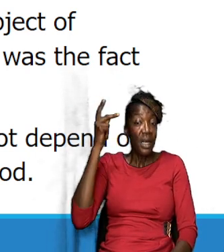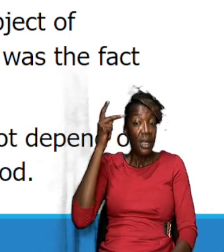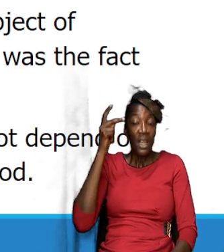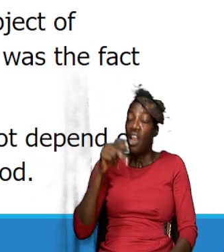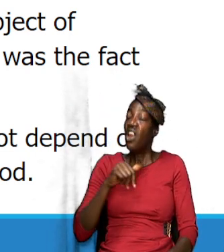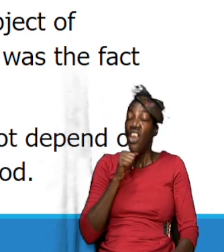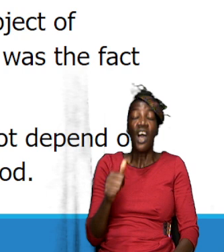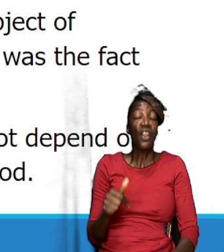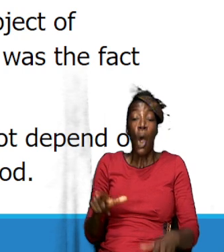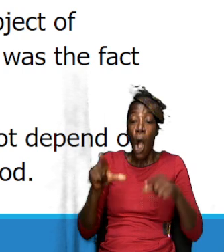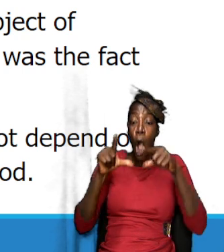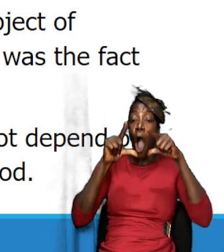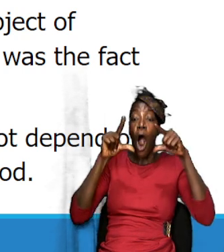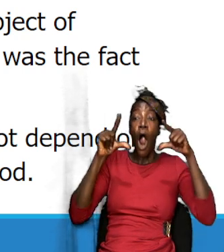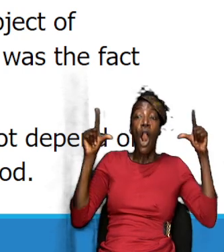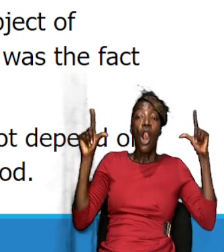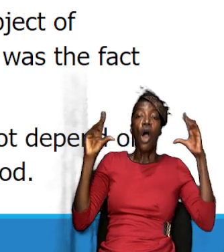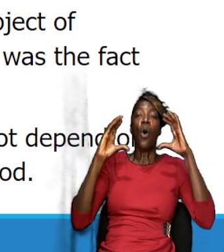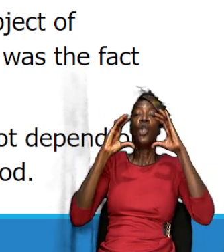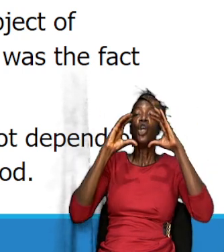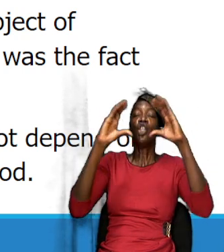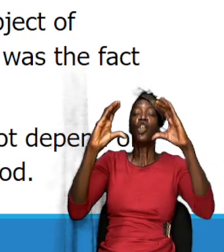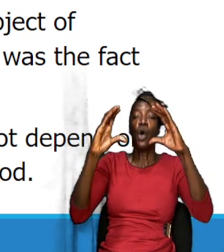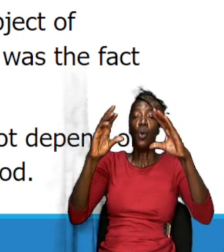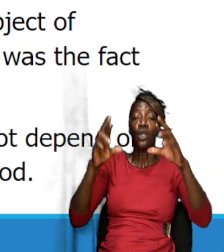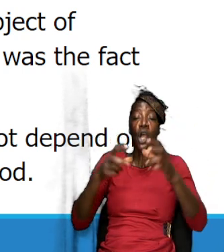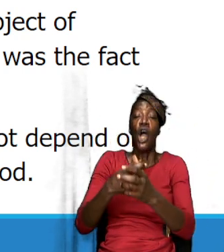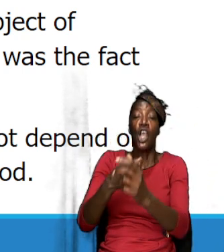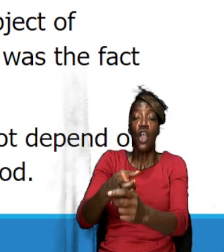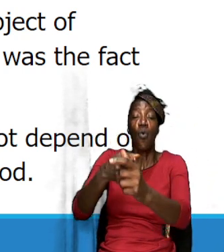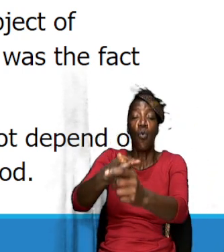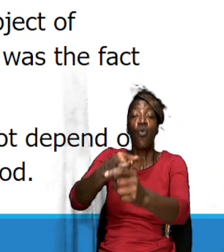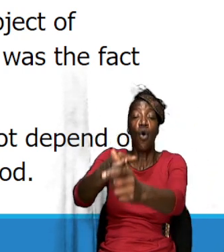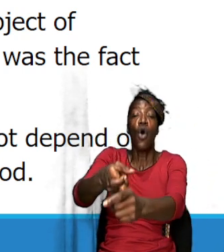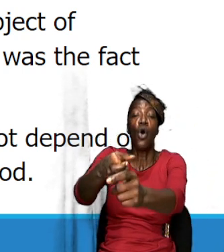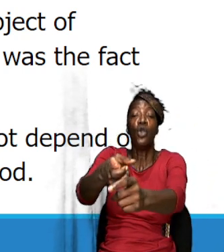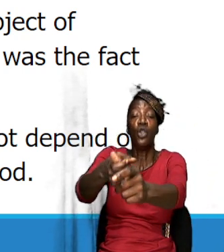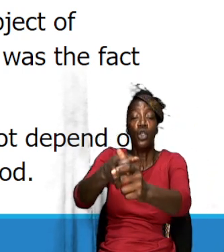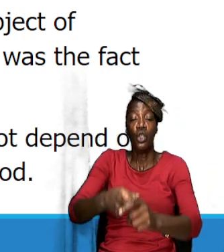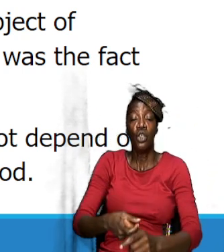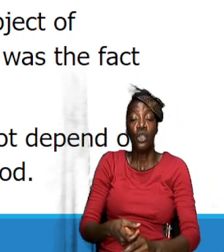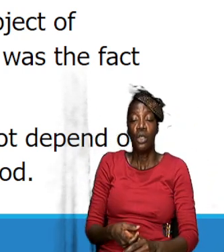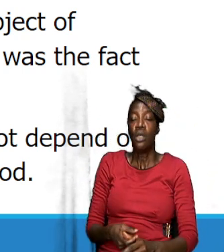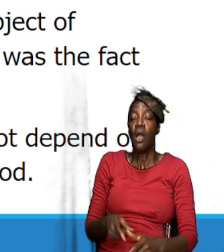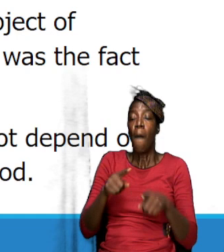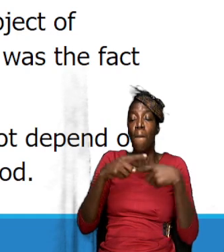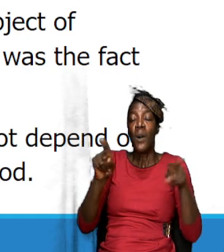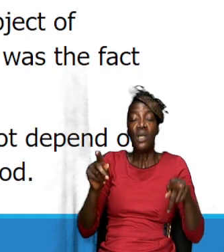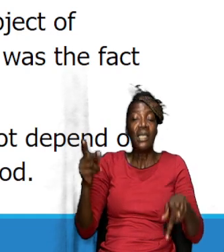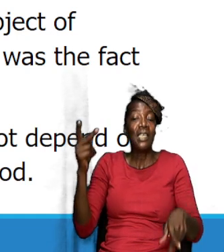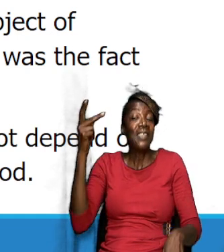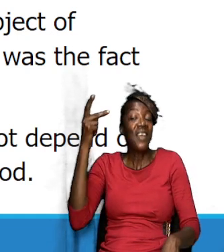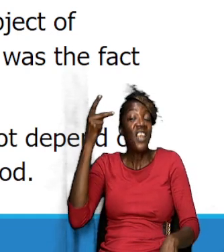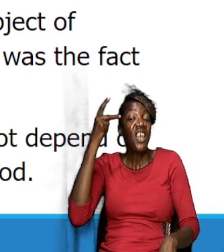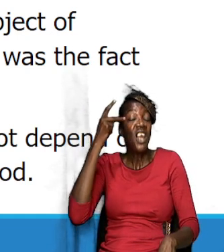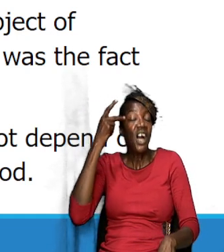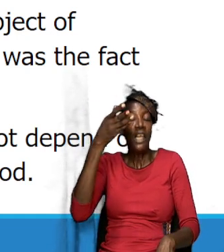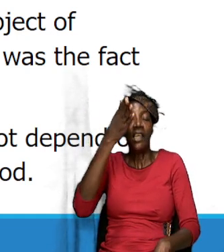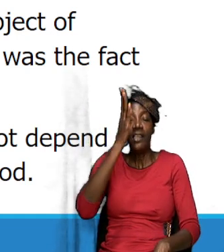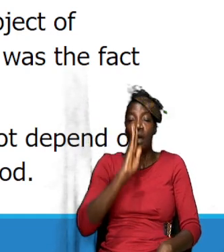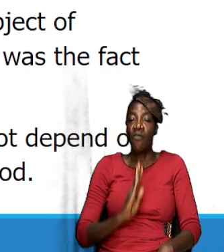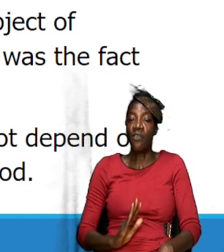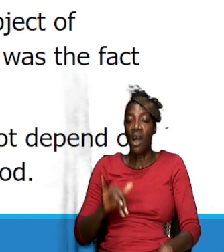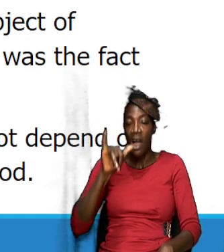shout it is not how much you run the eyes but it is your knowledge of God